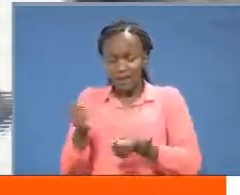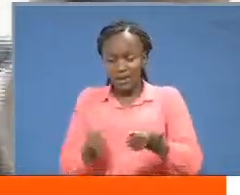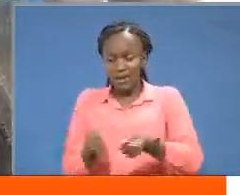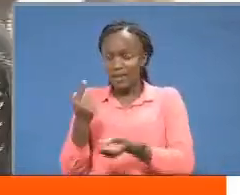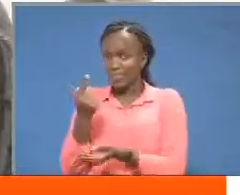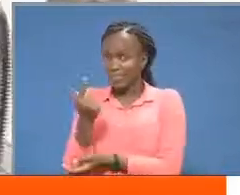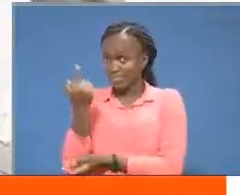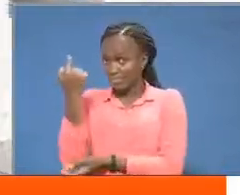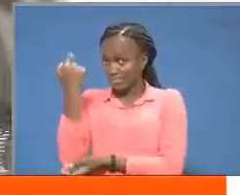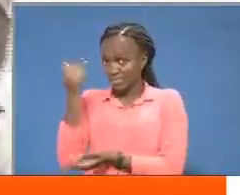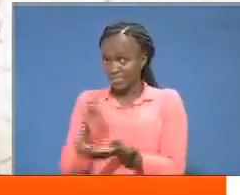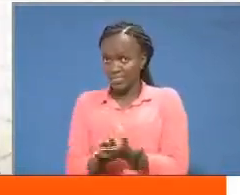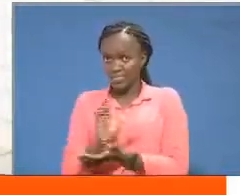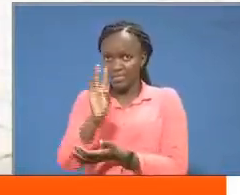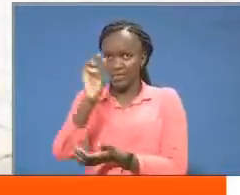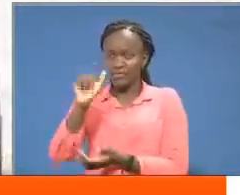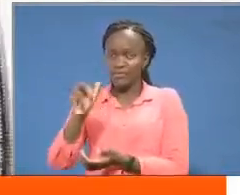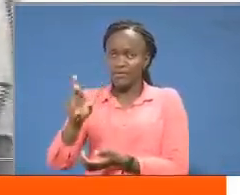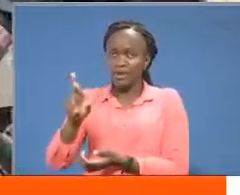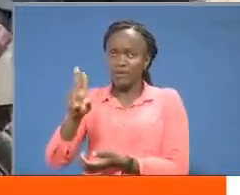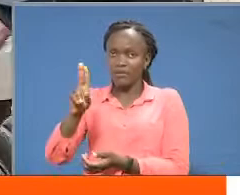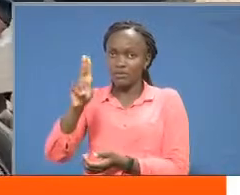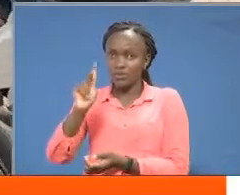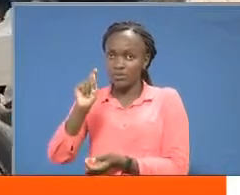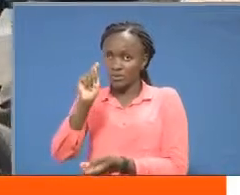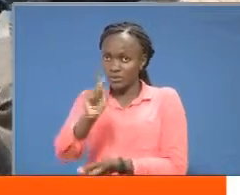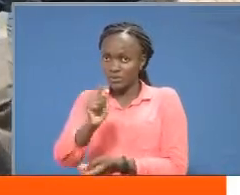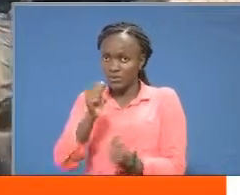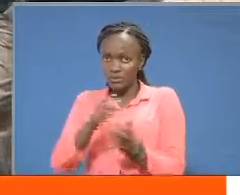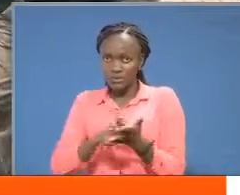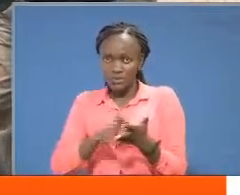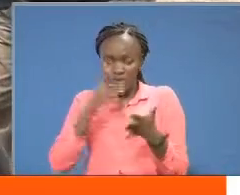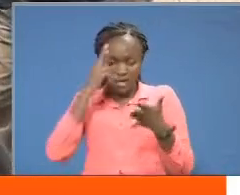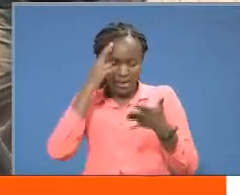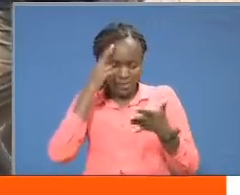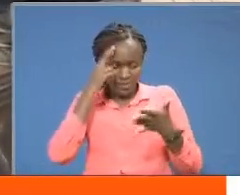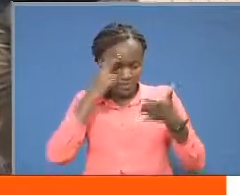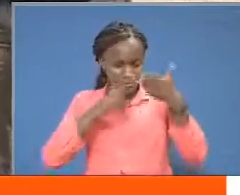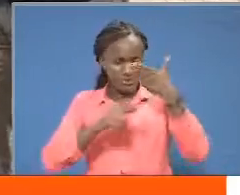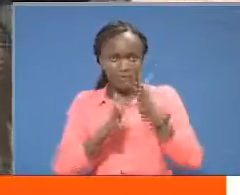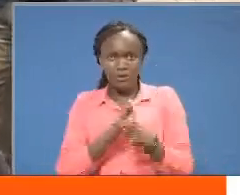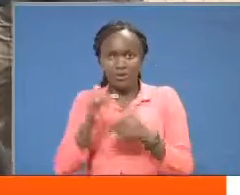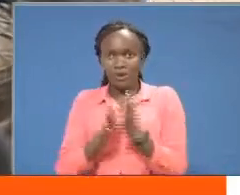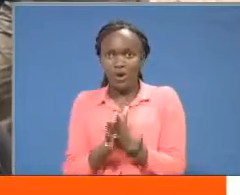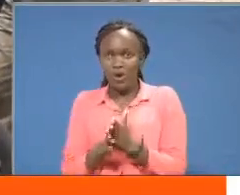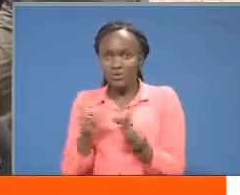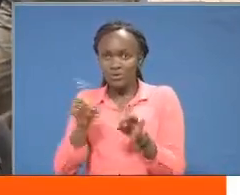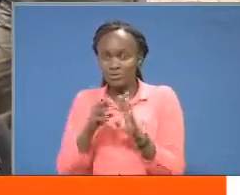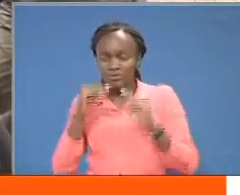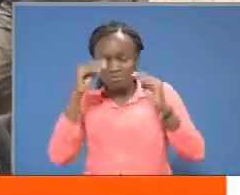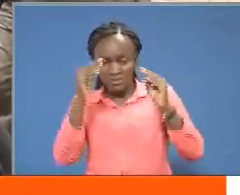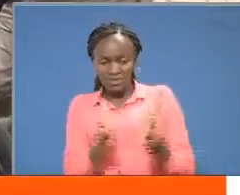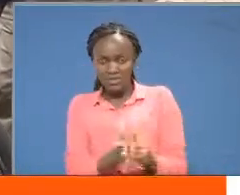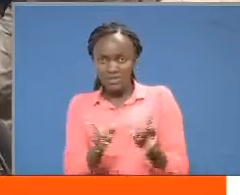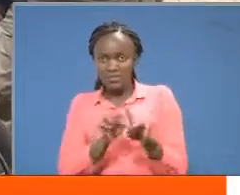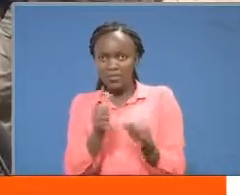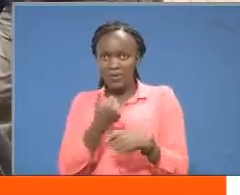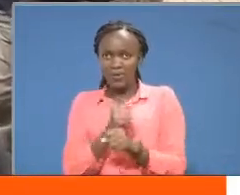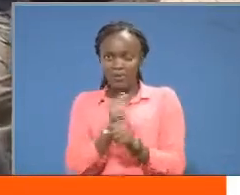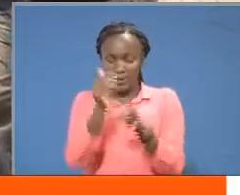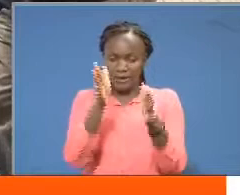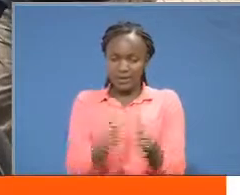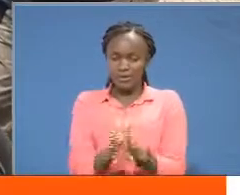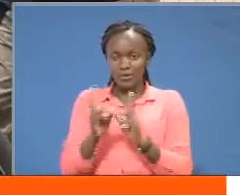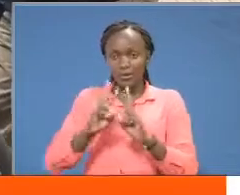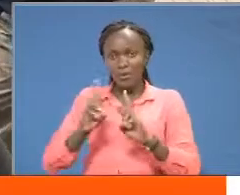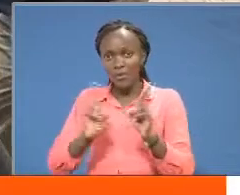here nicknamed maruti and which is respected by both students teaching and unteaching staff is on standby to ferry such